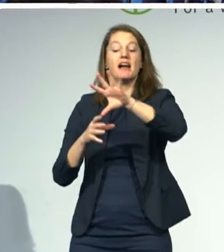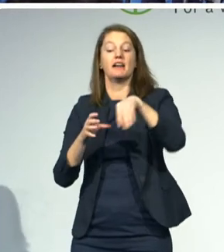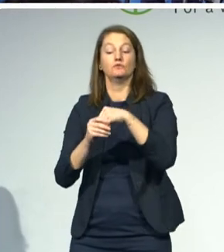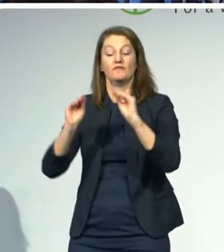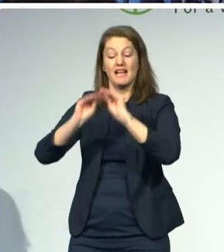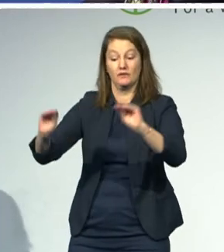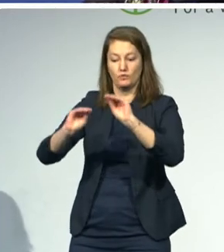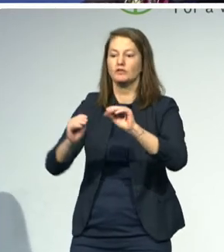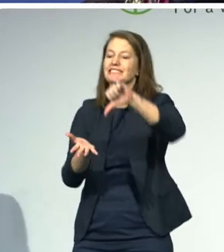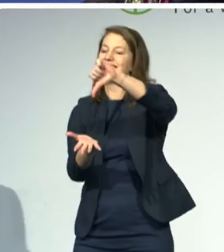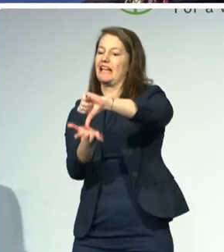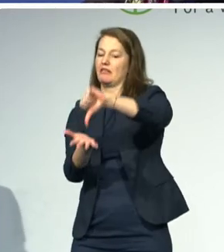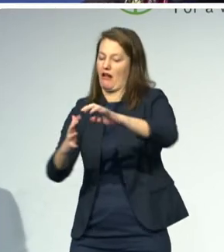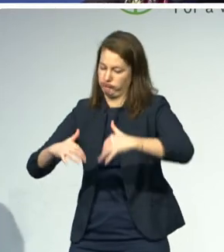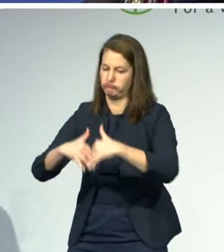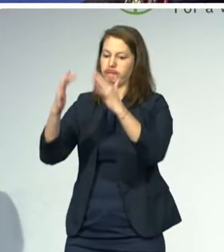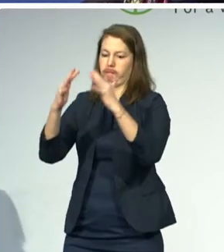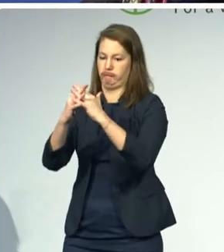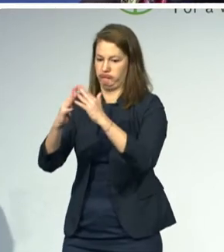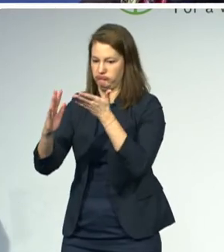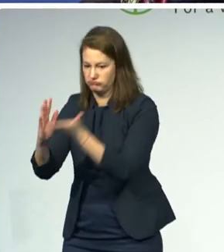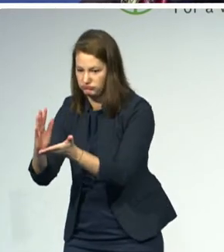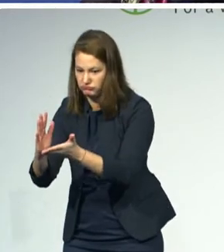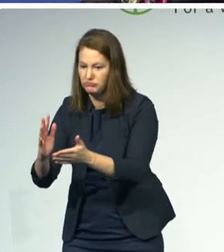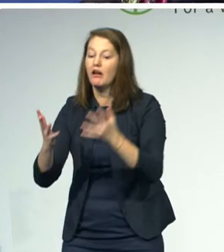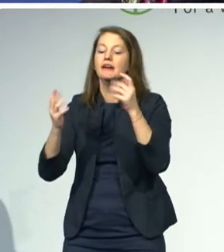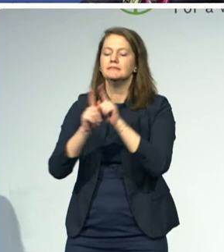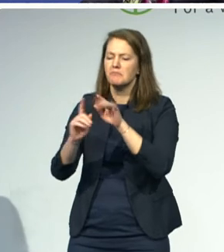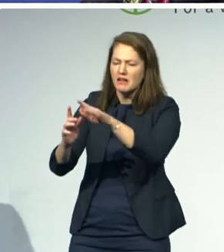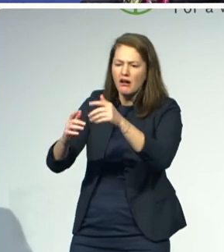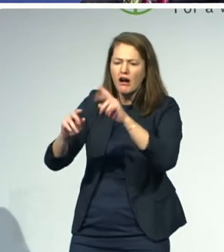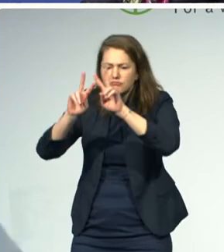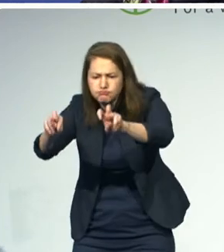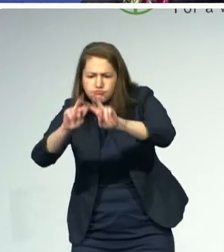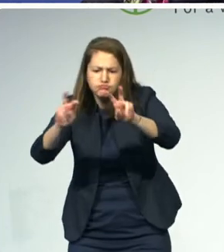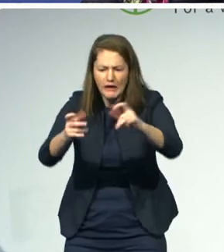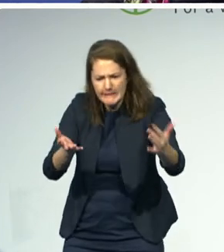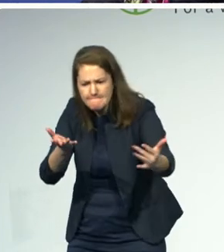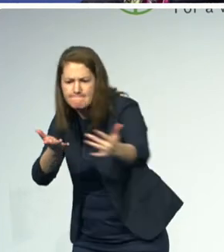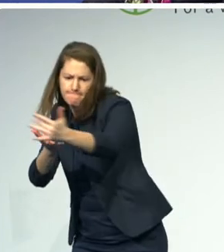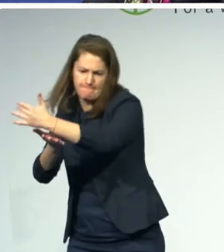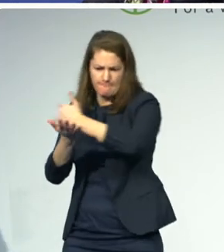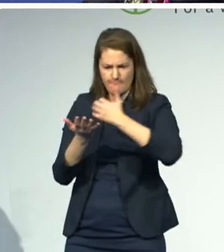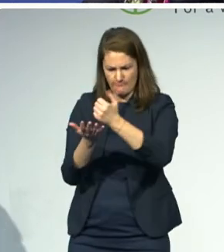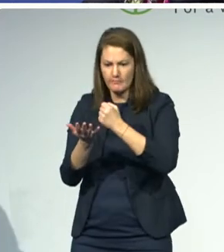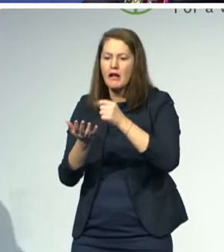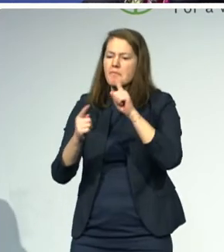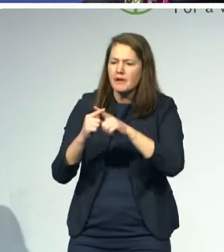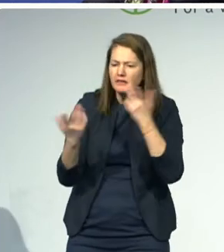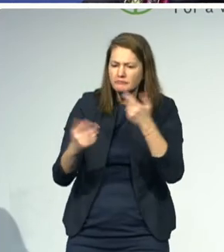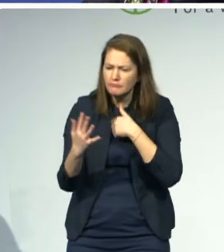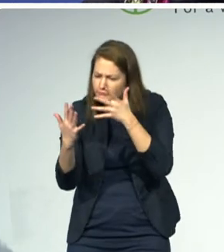the quality of IMS data. We are revising the screening tools and the training